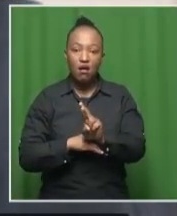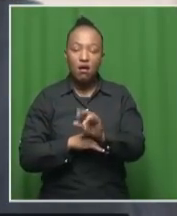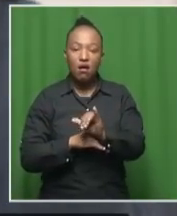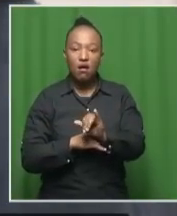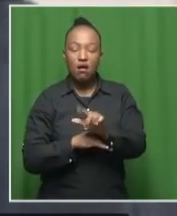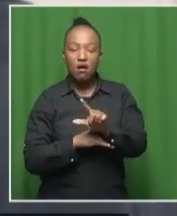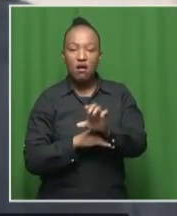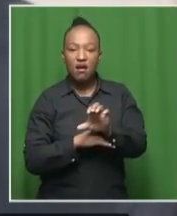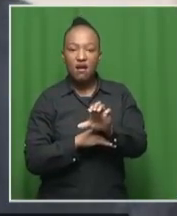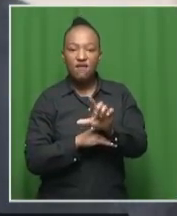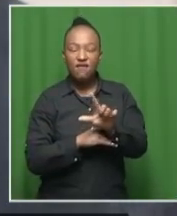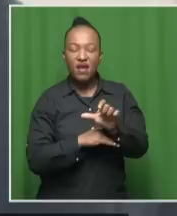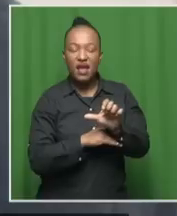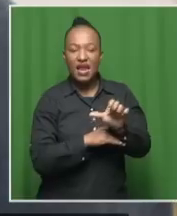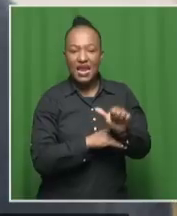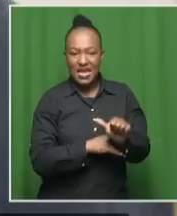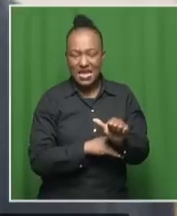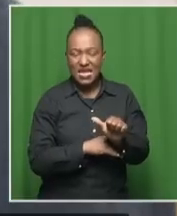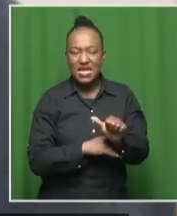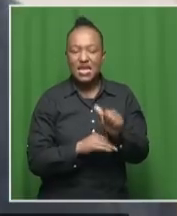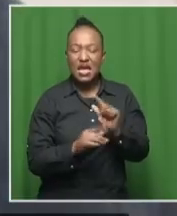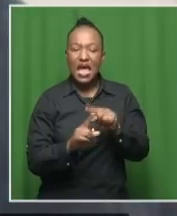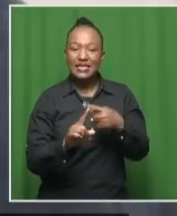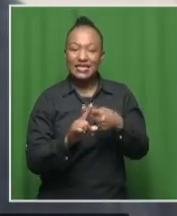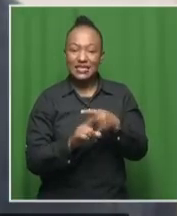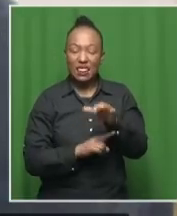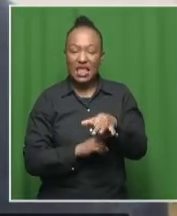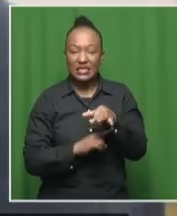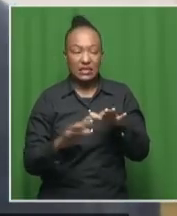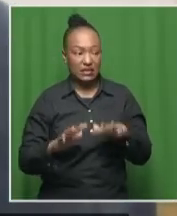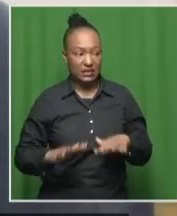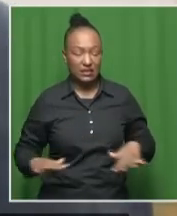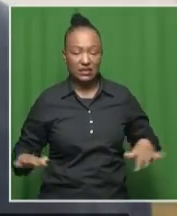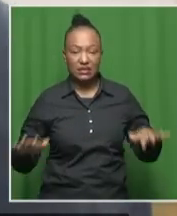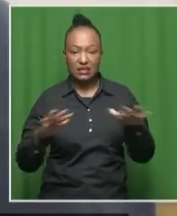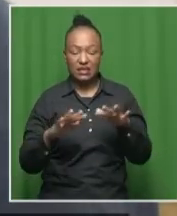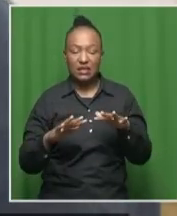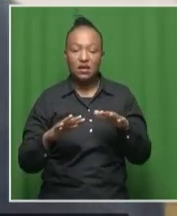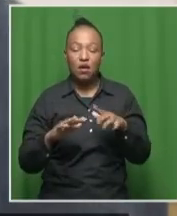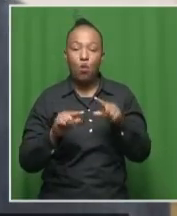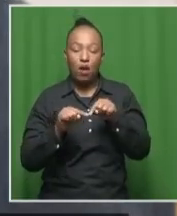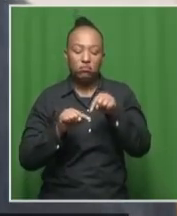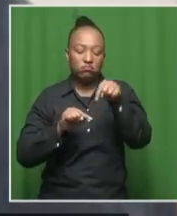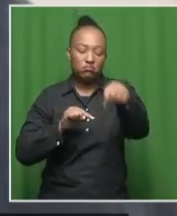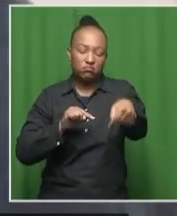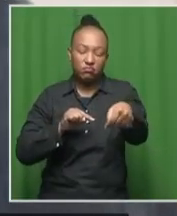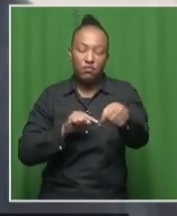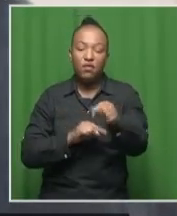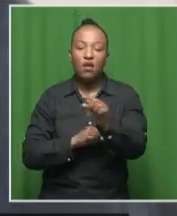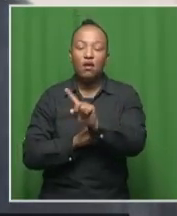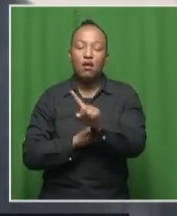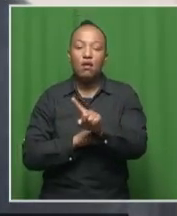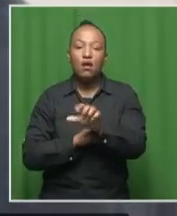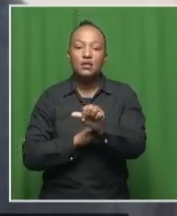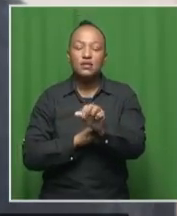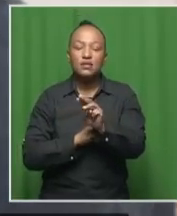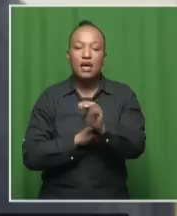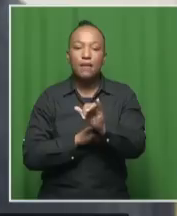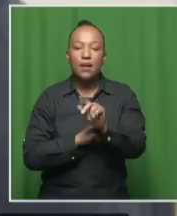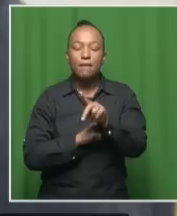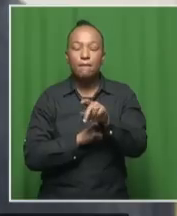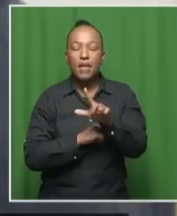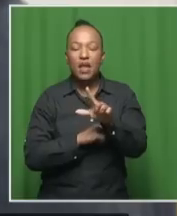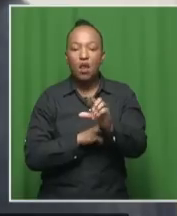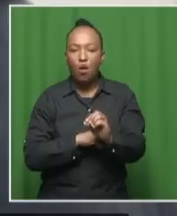course extension 2 and quite it's right across from the Zamimpilo squatter camp. So talk to us about what your